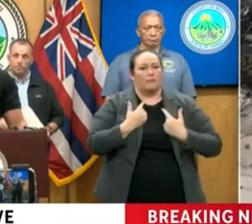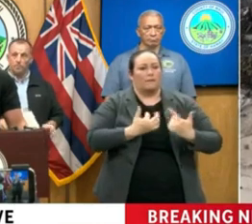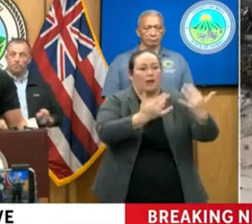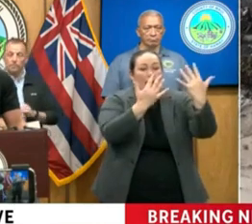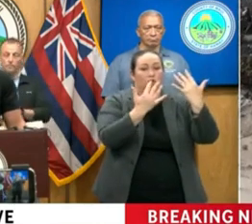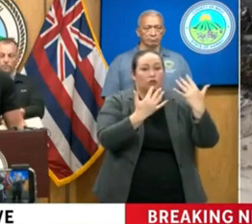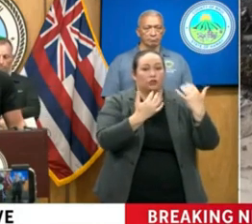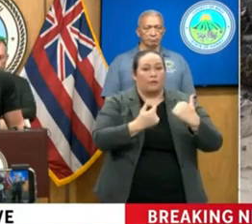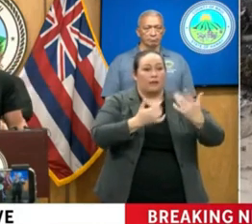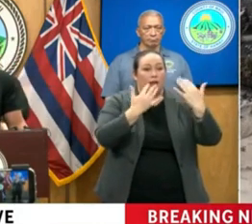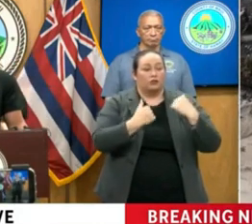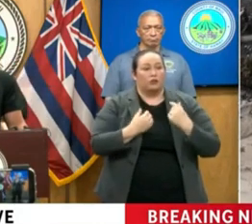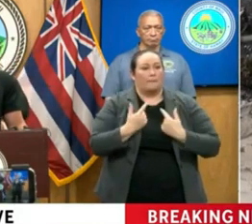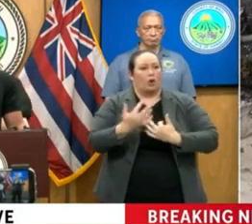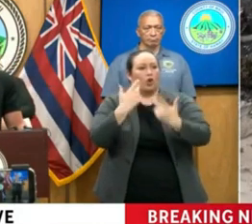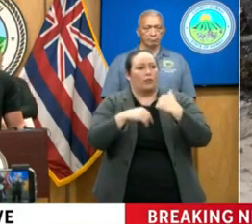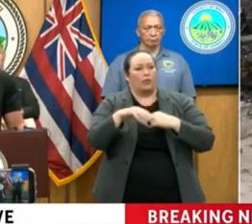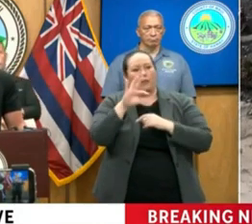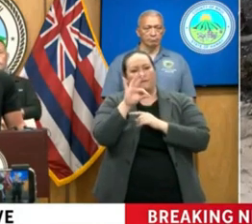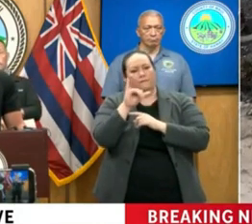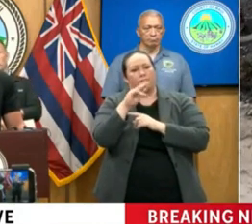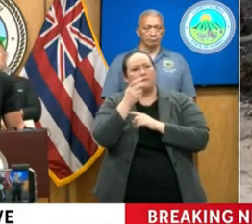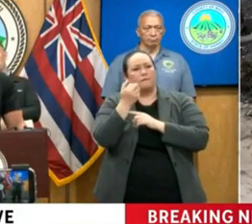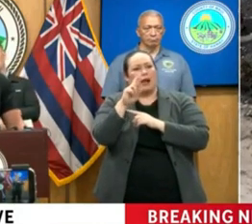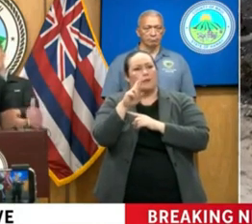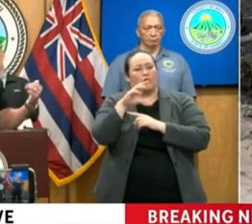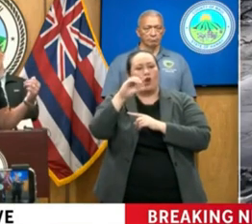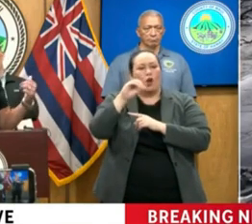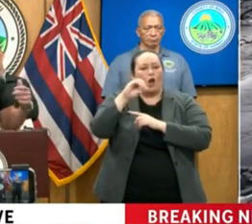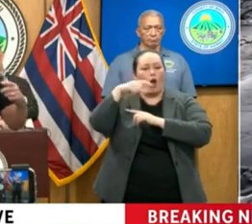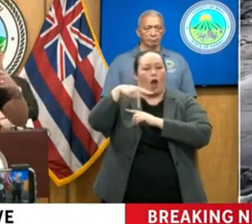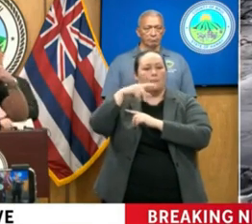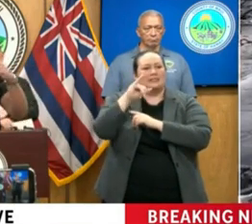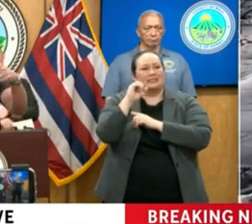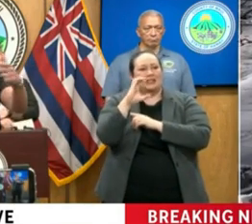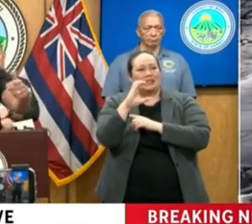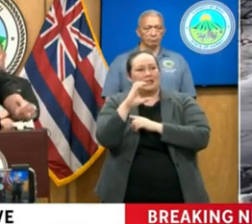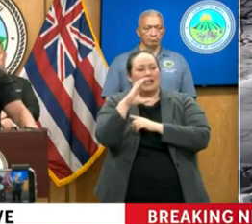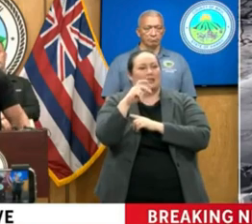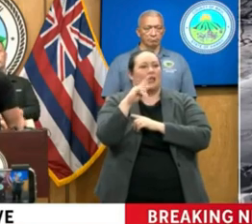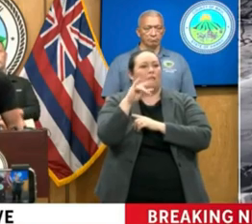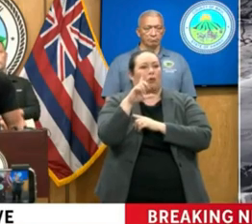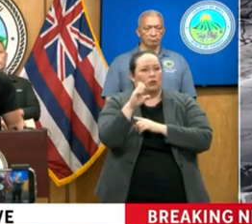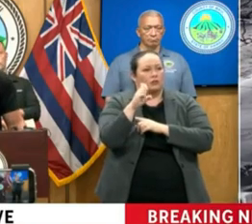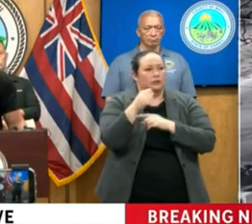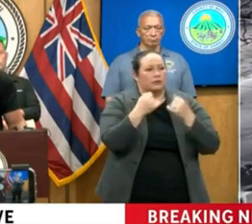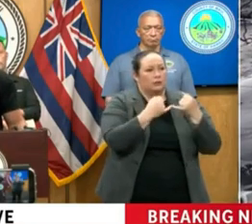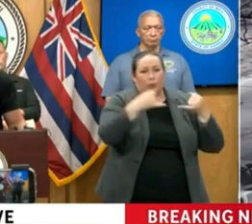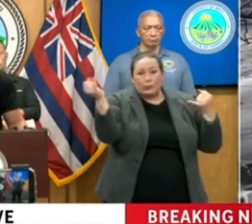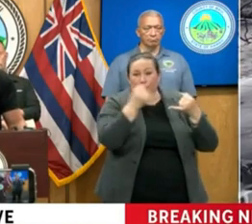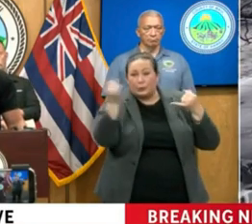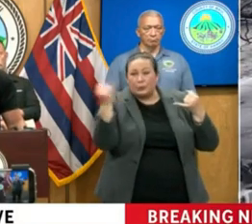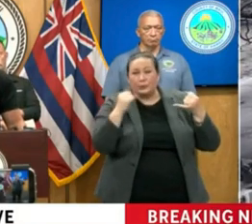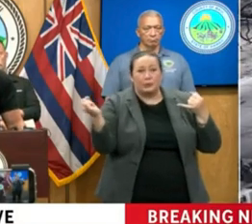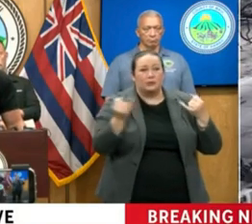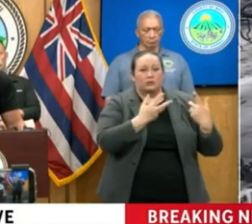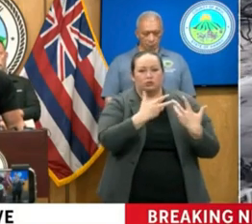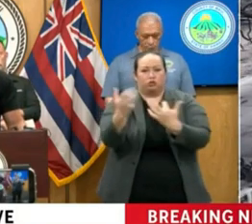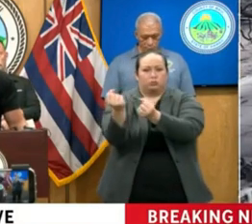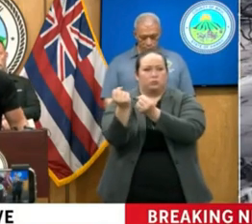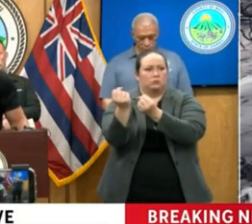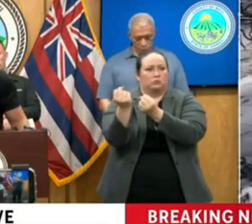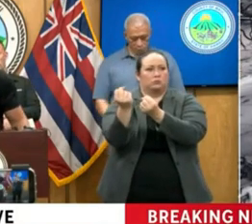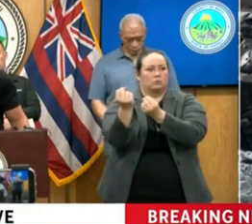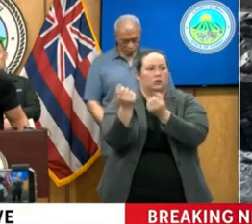fires or three fires ago, fiber optic cables, which we're in the process on this budget to start replacing some of those. And so